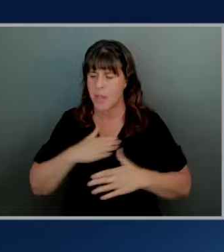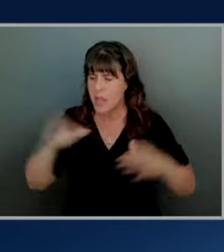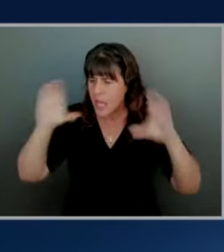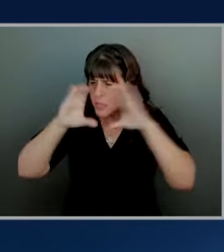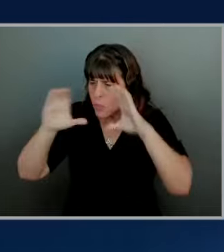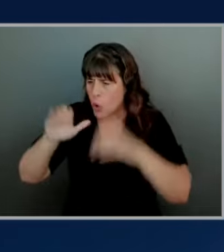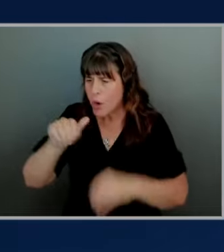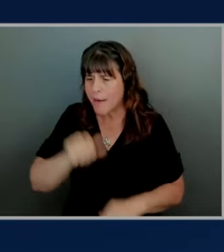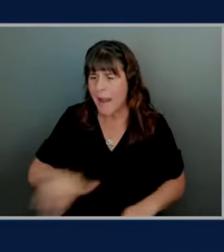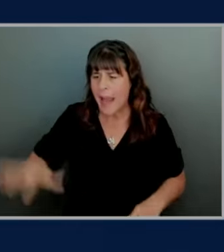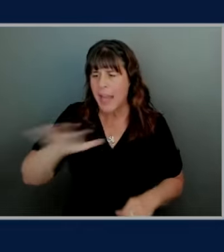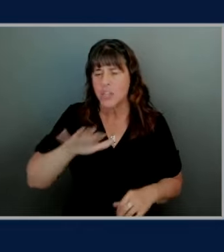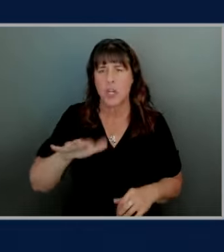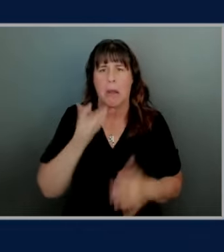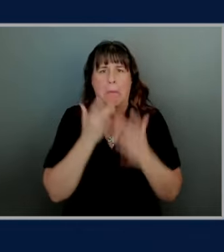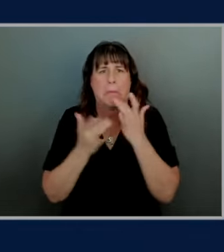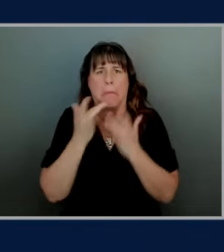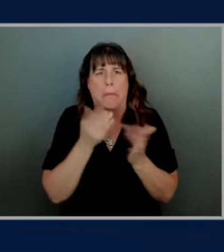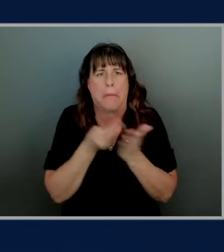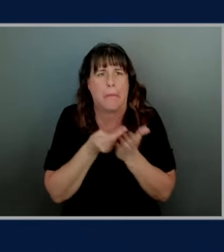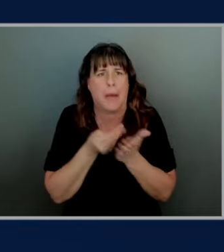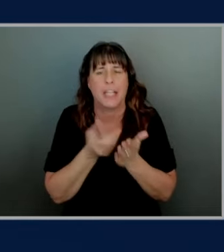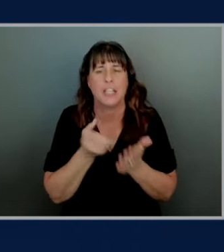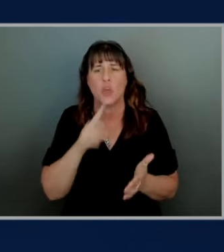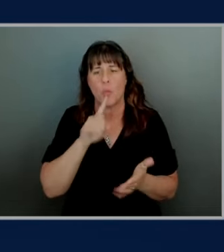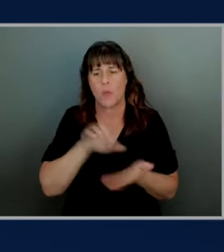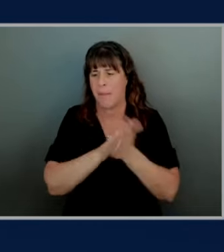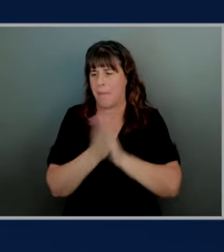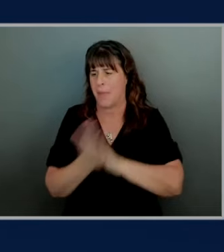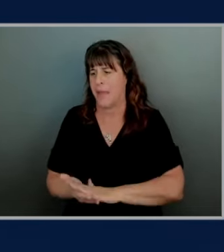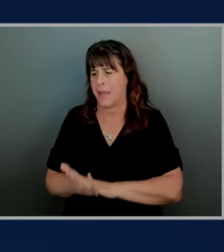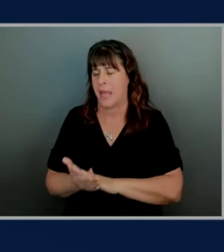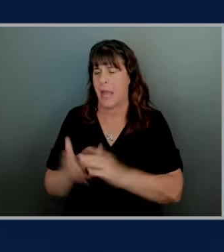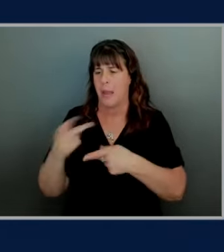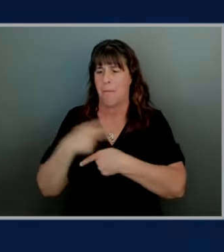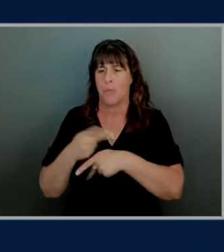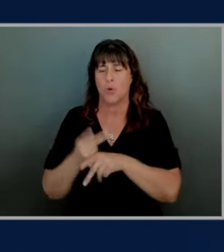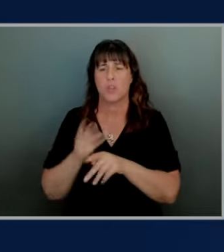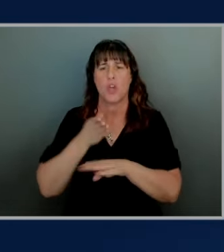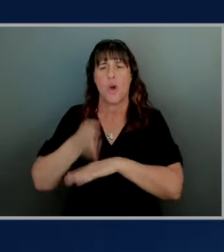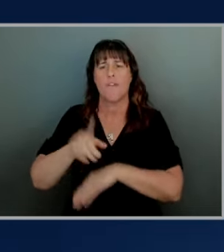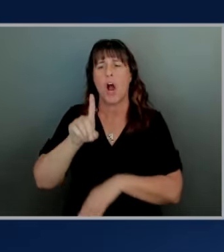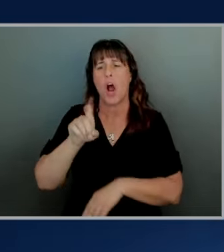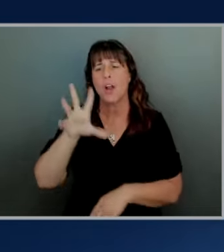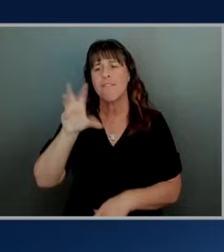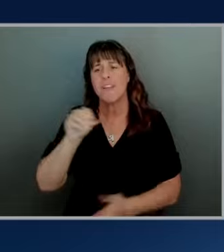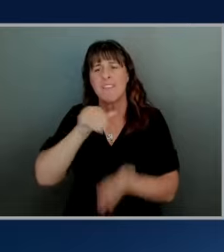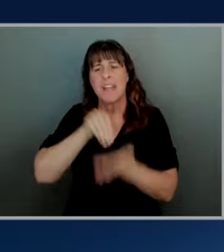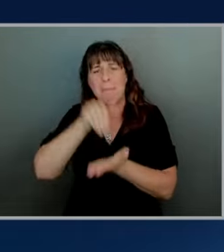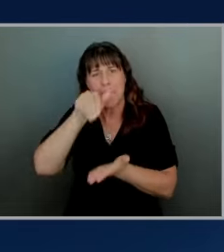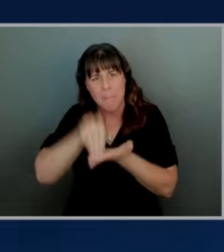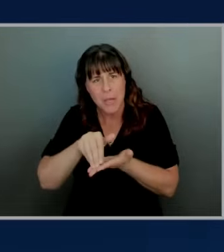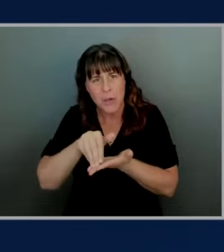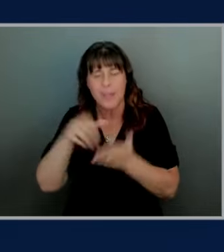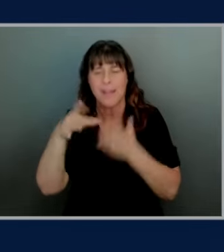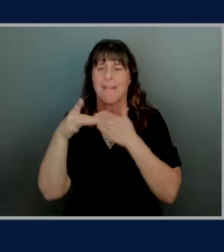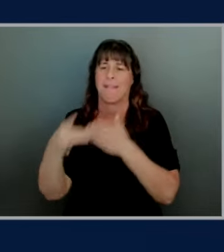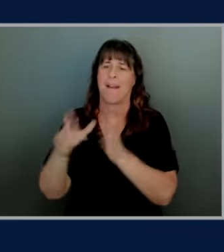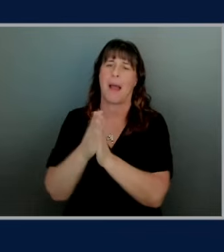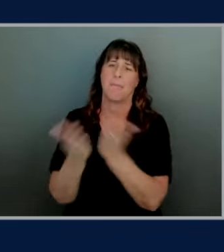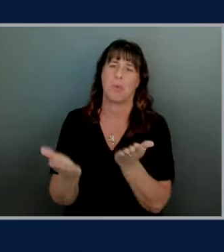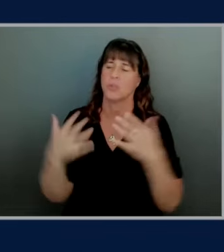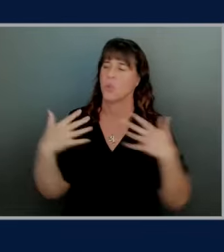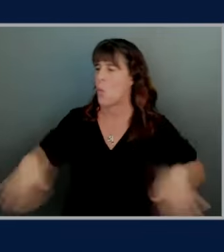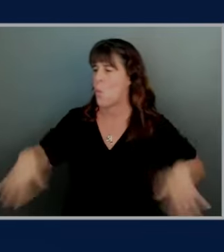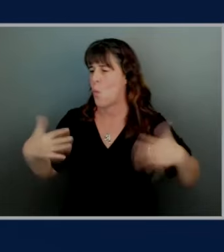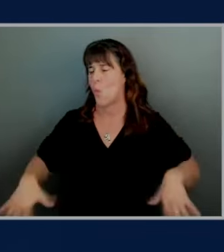shoestring budget and from there it turned into producing over a hundred and fifty million guidebooks Wow well yeah yeah and you know the interesting